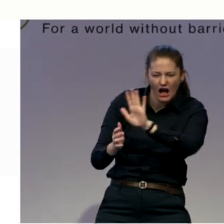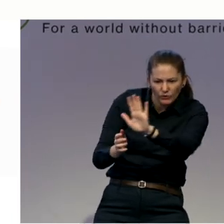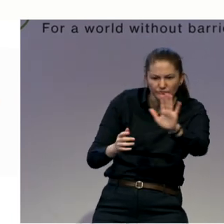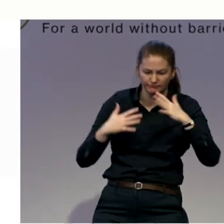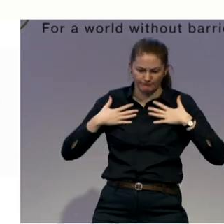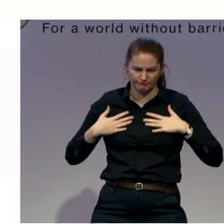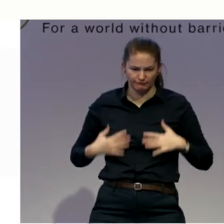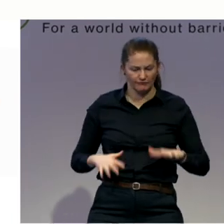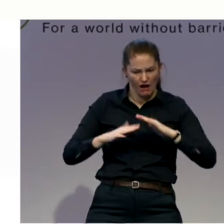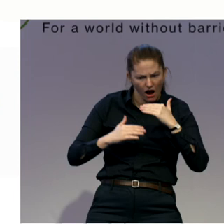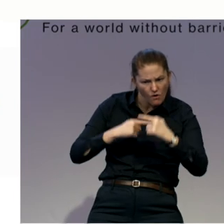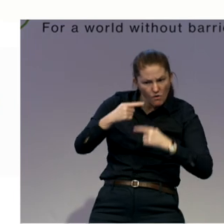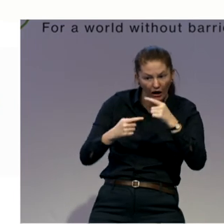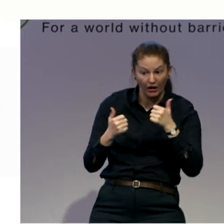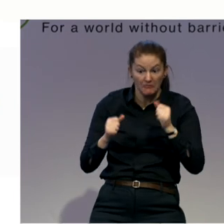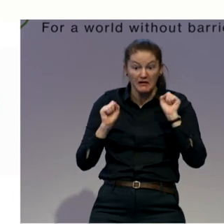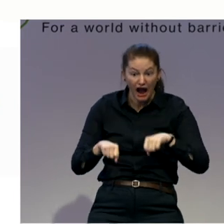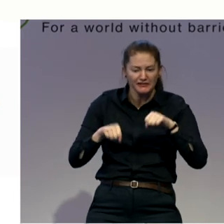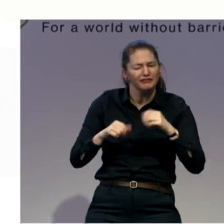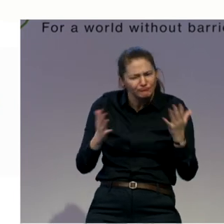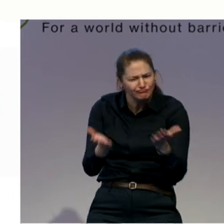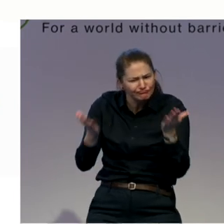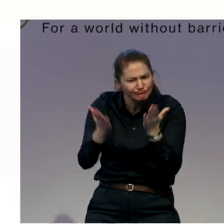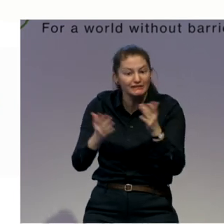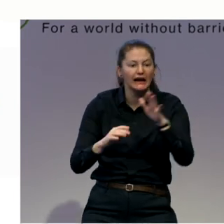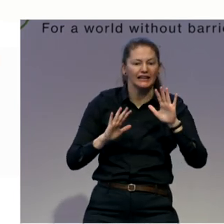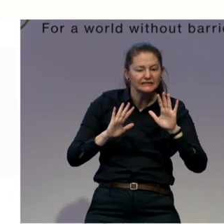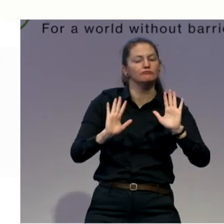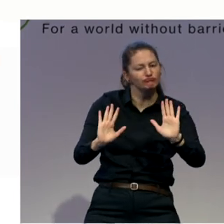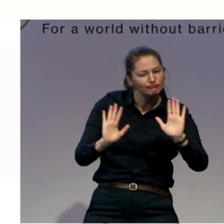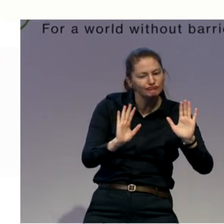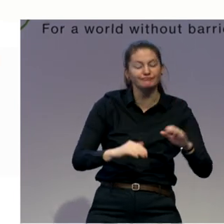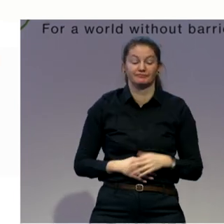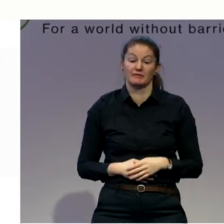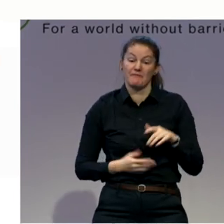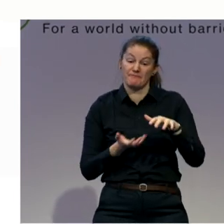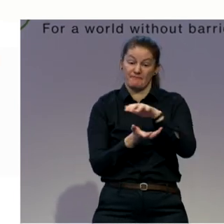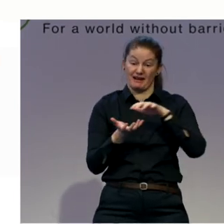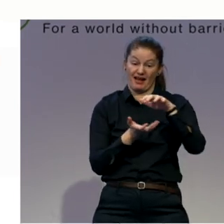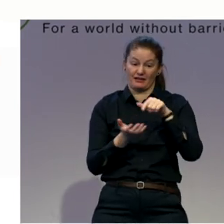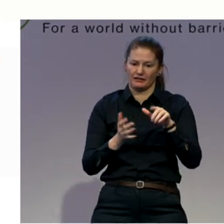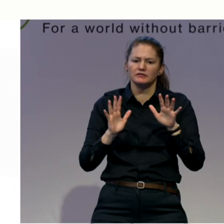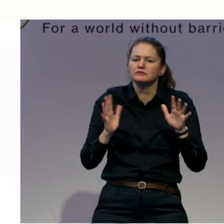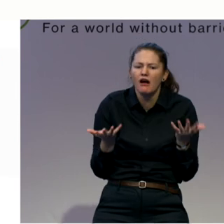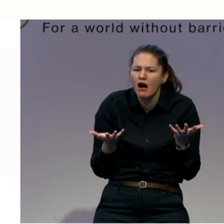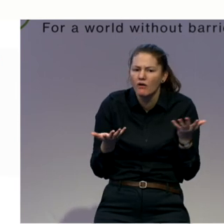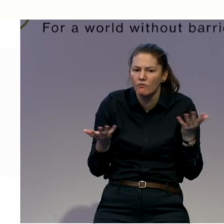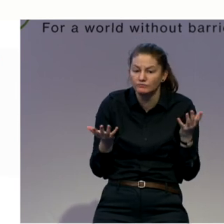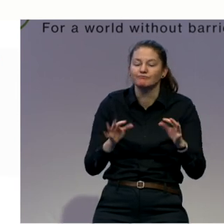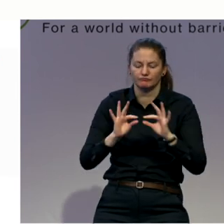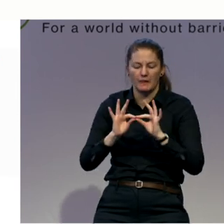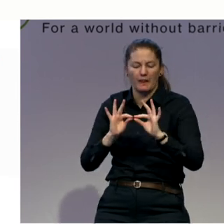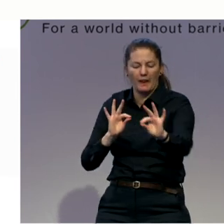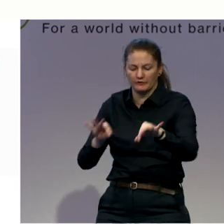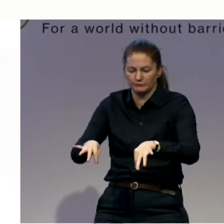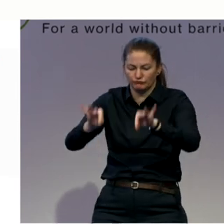are done either on the mat on the floor or on Pilates equipment. Pilates equipment is especially